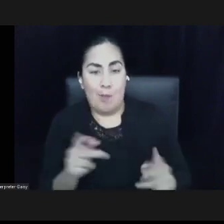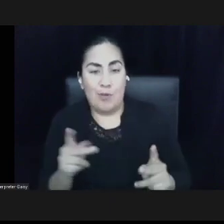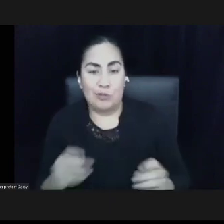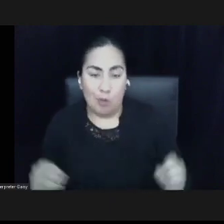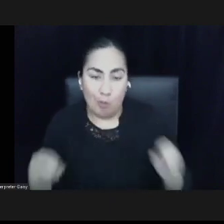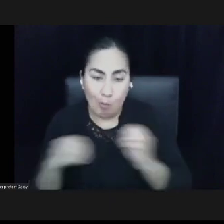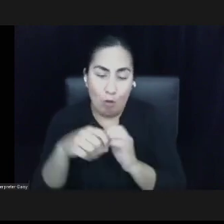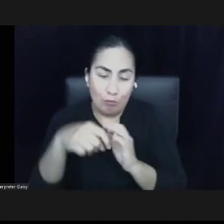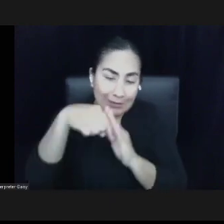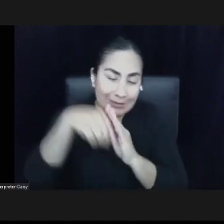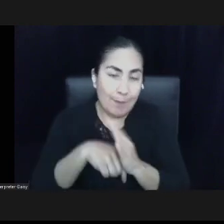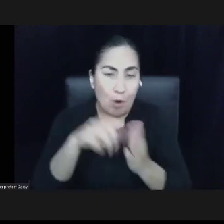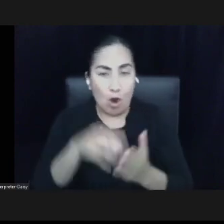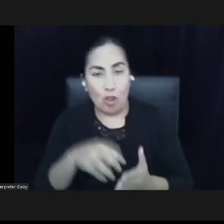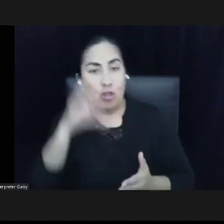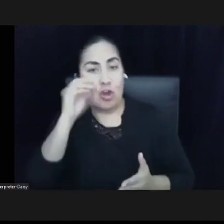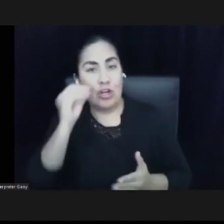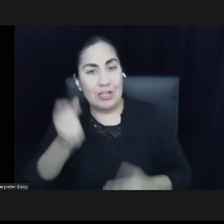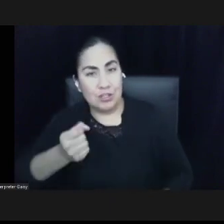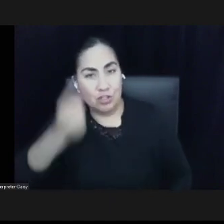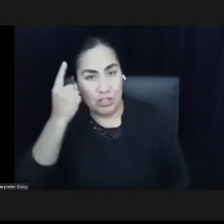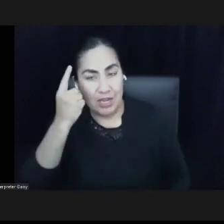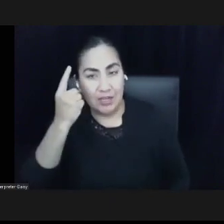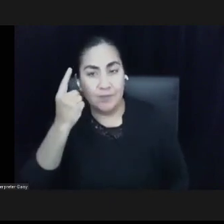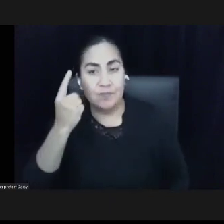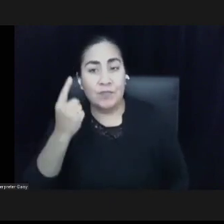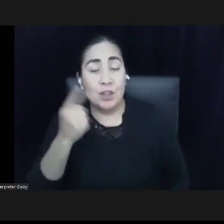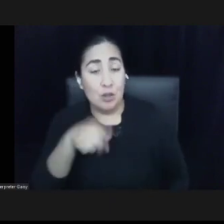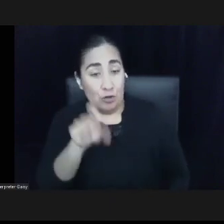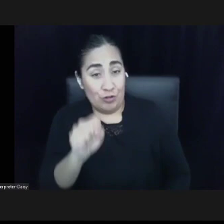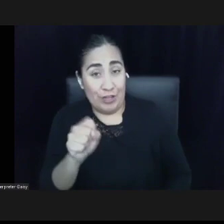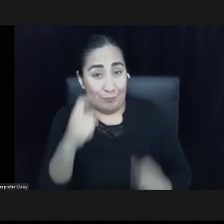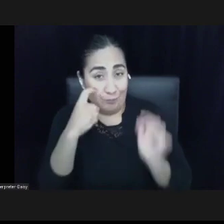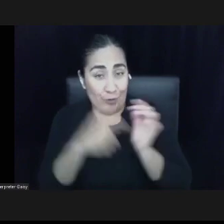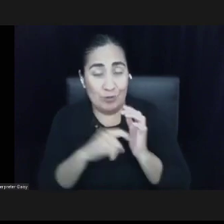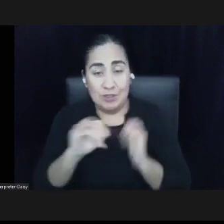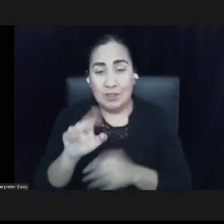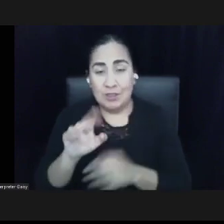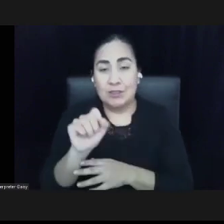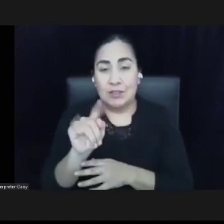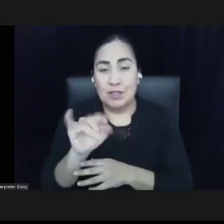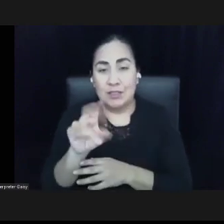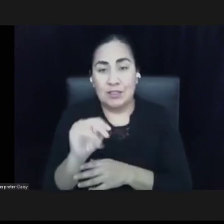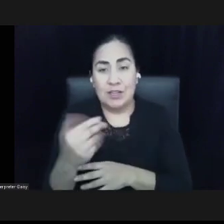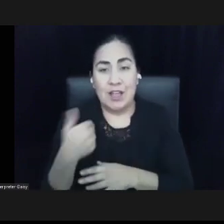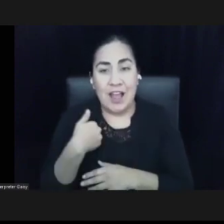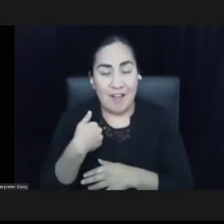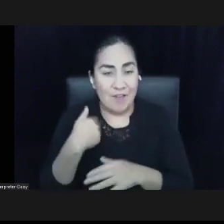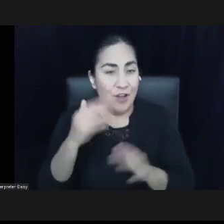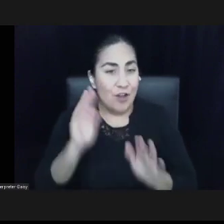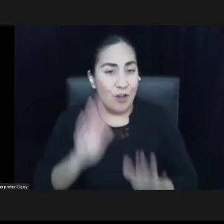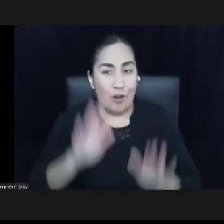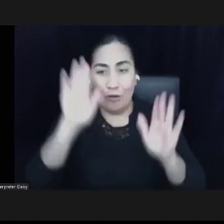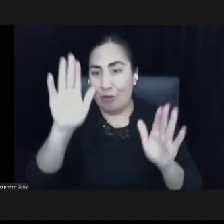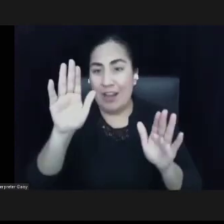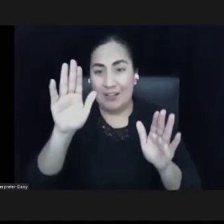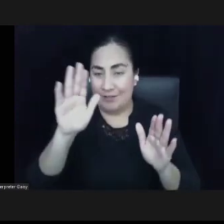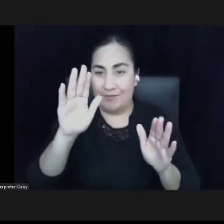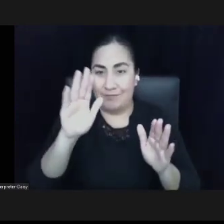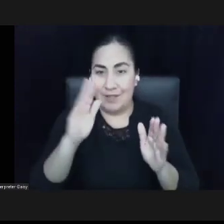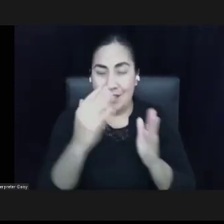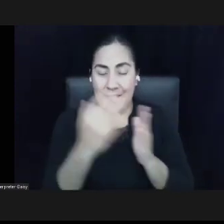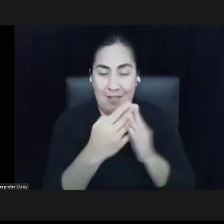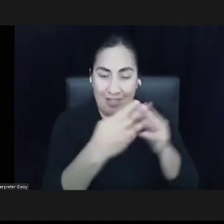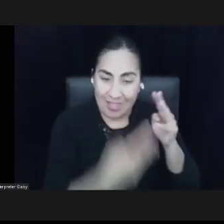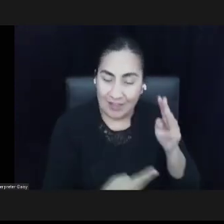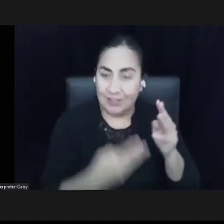and understanding. And as you can see, Justin has a great cadre of books and resources.